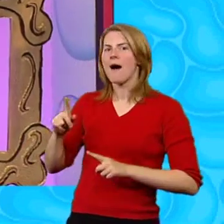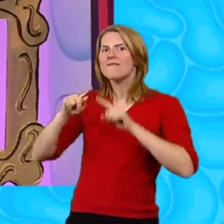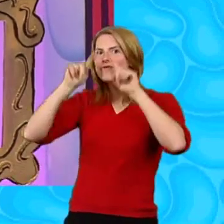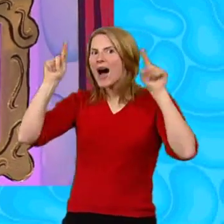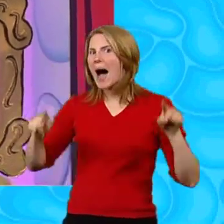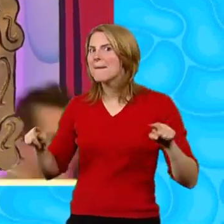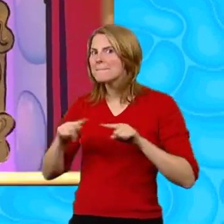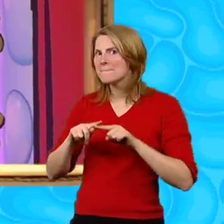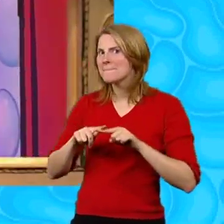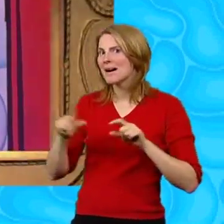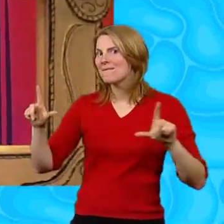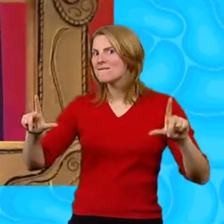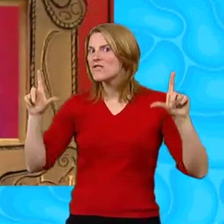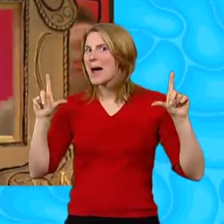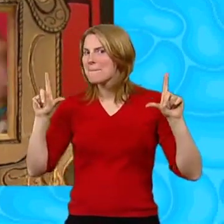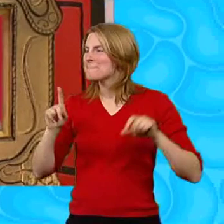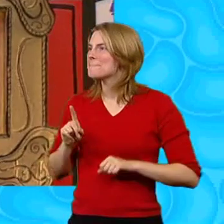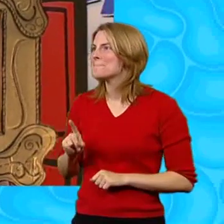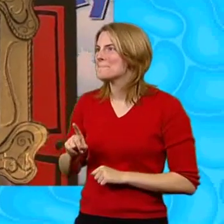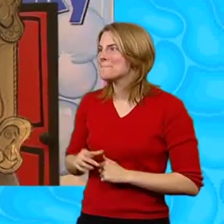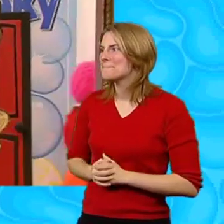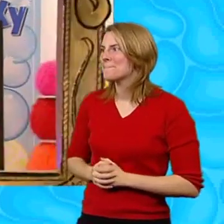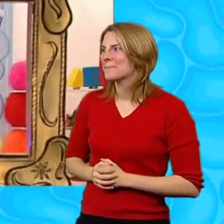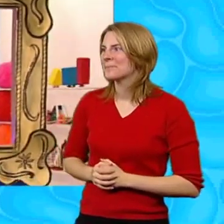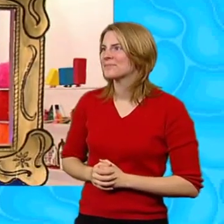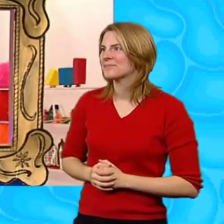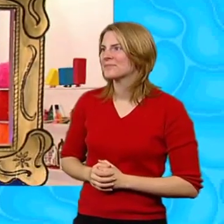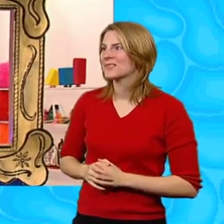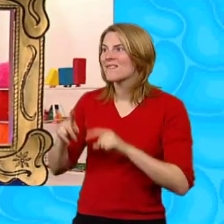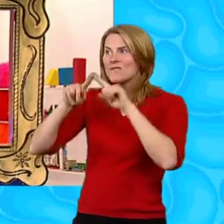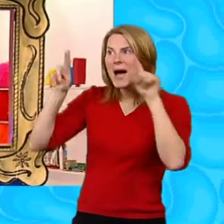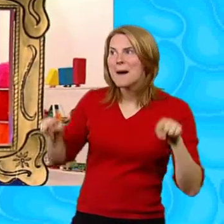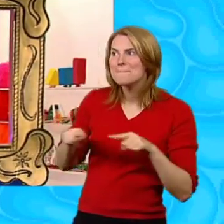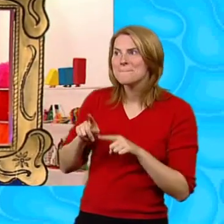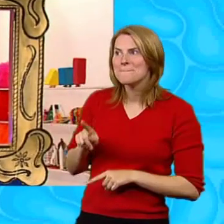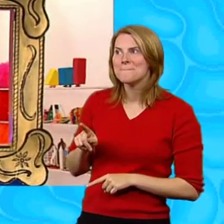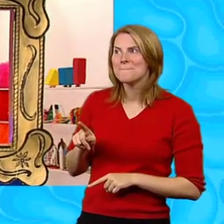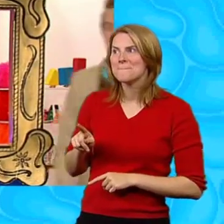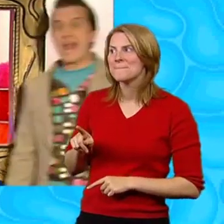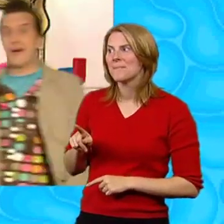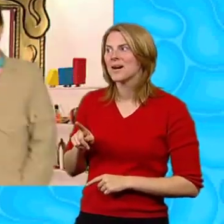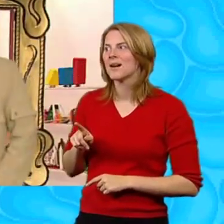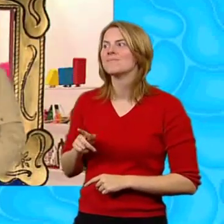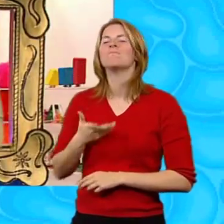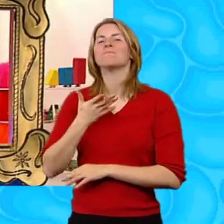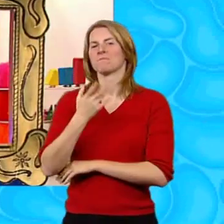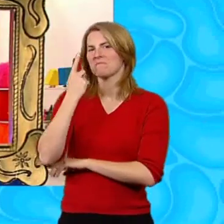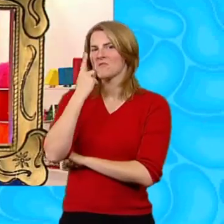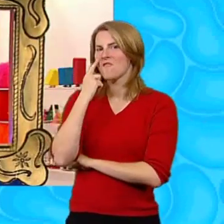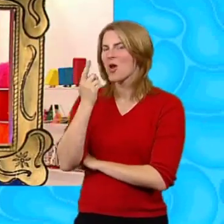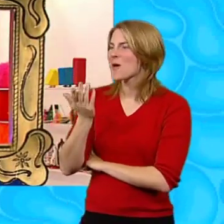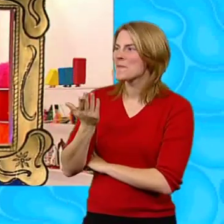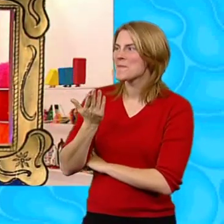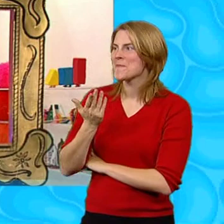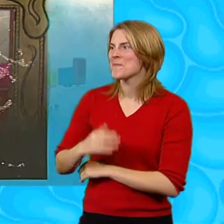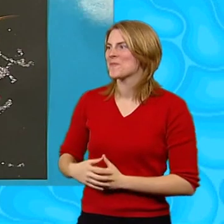it Frame it Frame it Now have a look at this